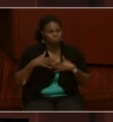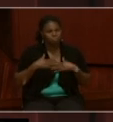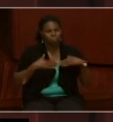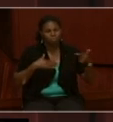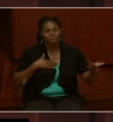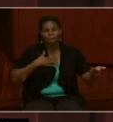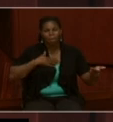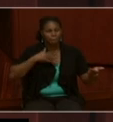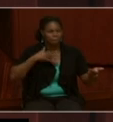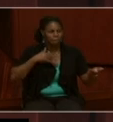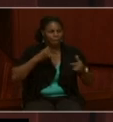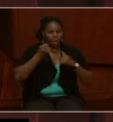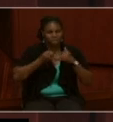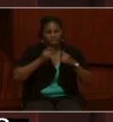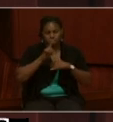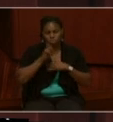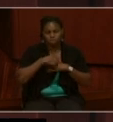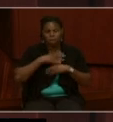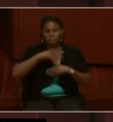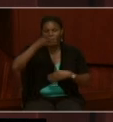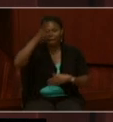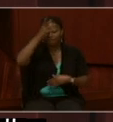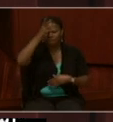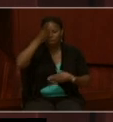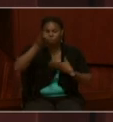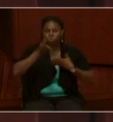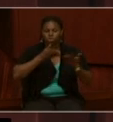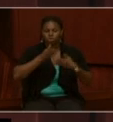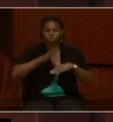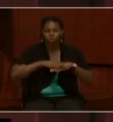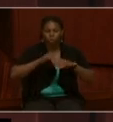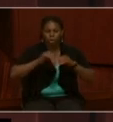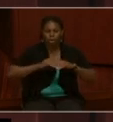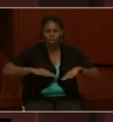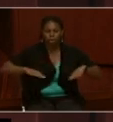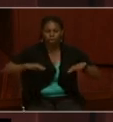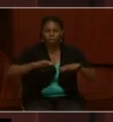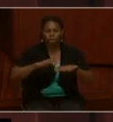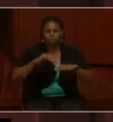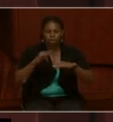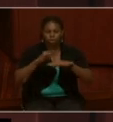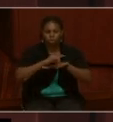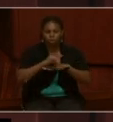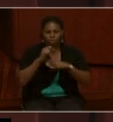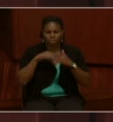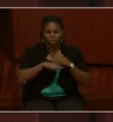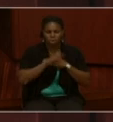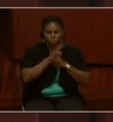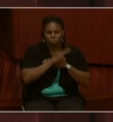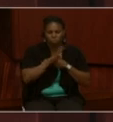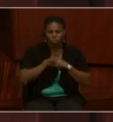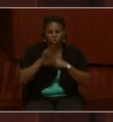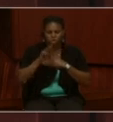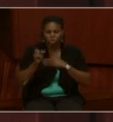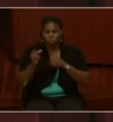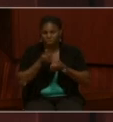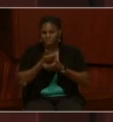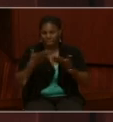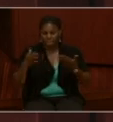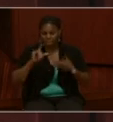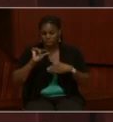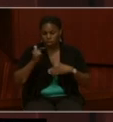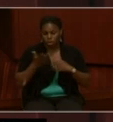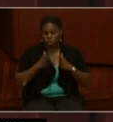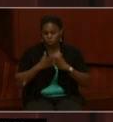And this is our last question. My father served on a landing craft or LCT in World War II. Were there any logbooks or